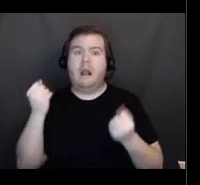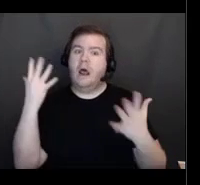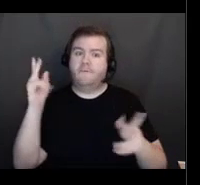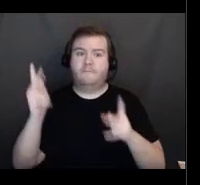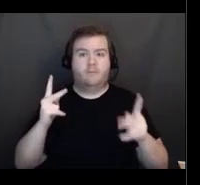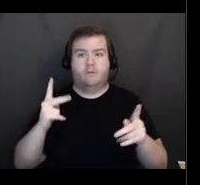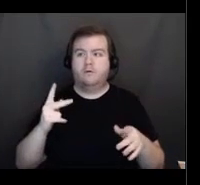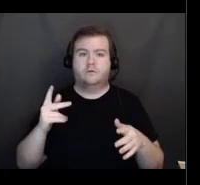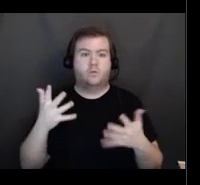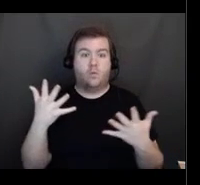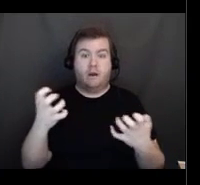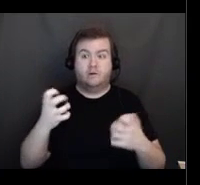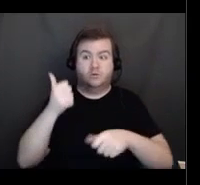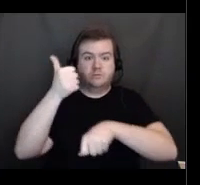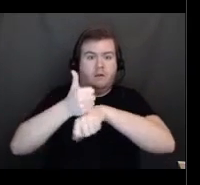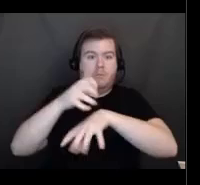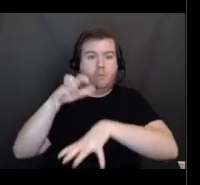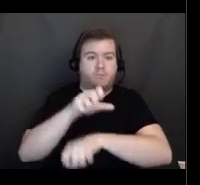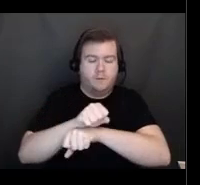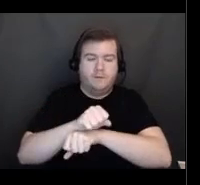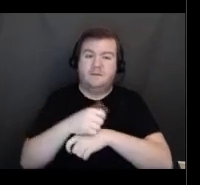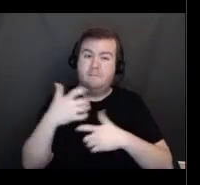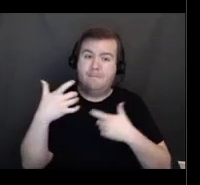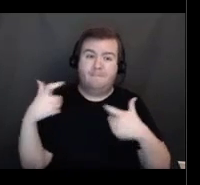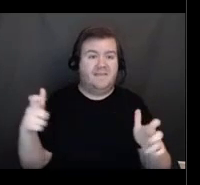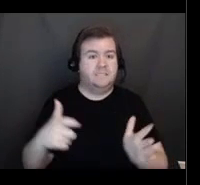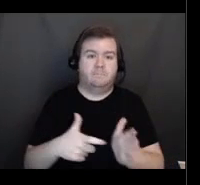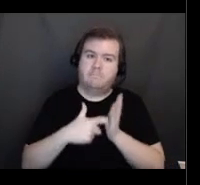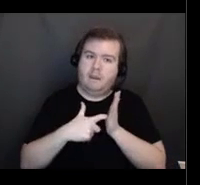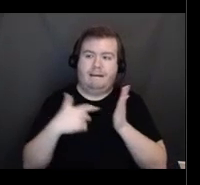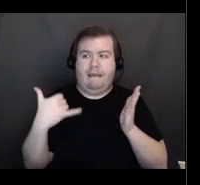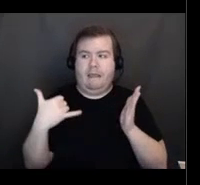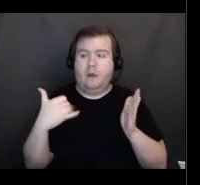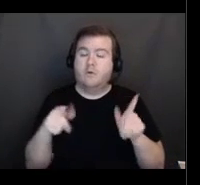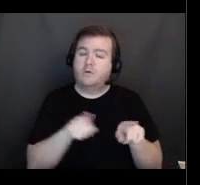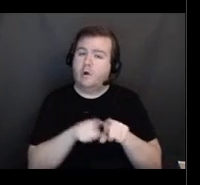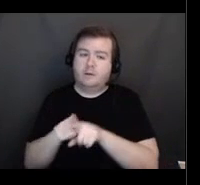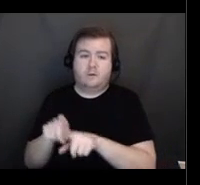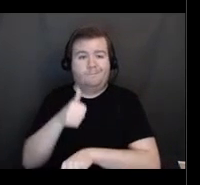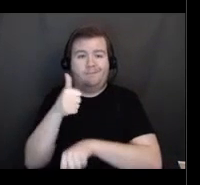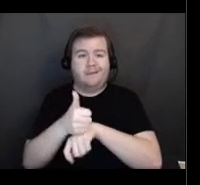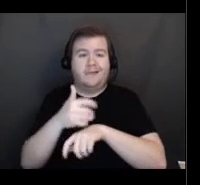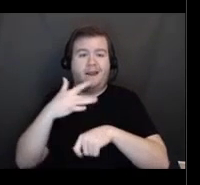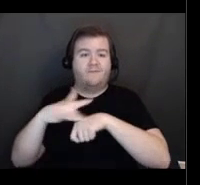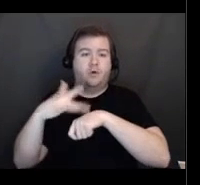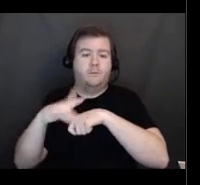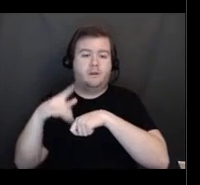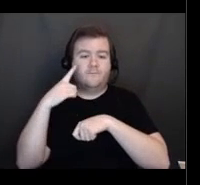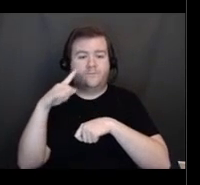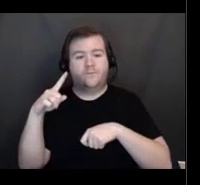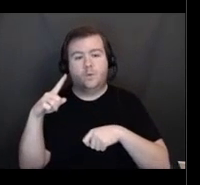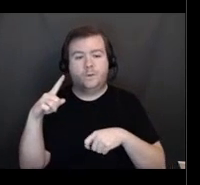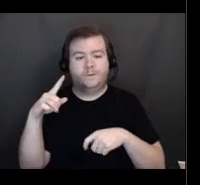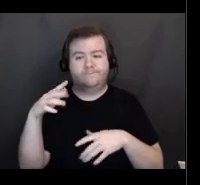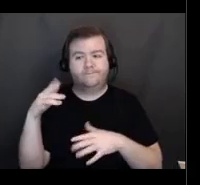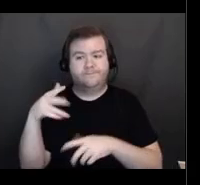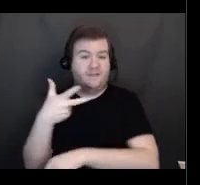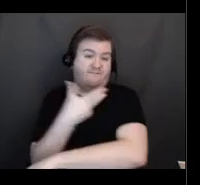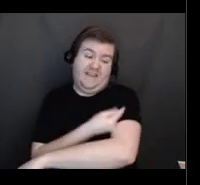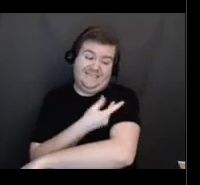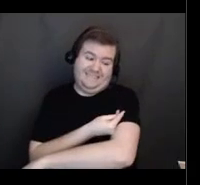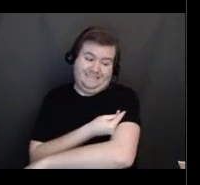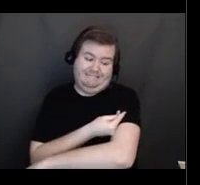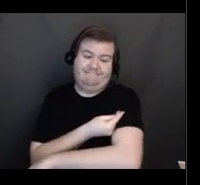it's a big demand and it is all based on the availability of the vaccine.